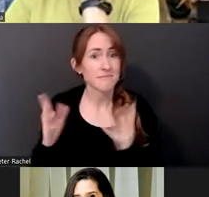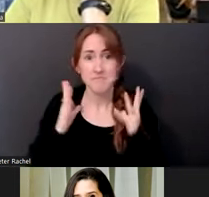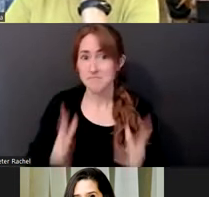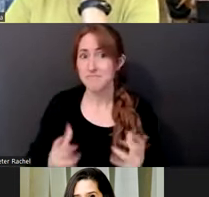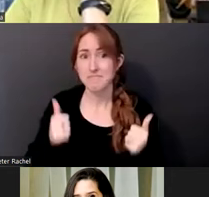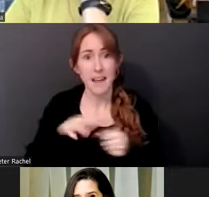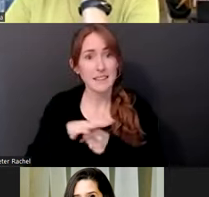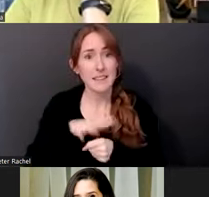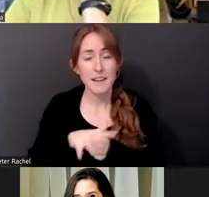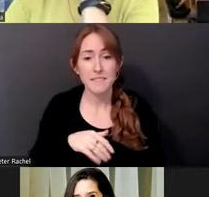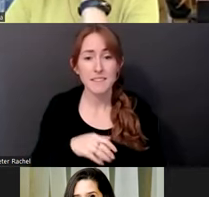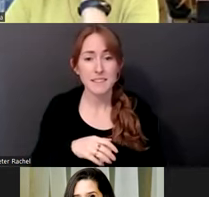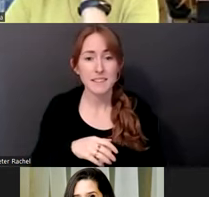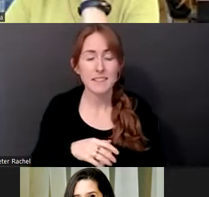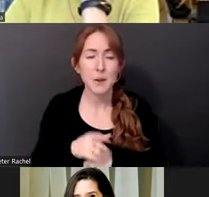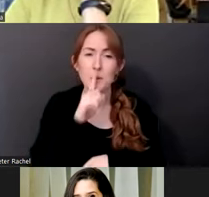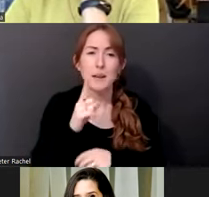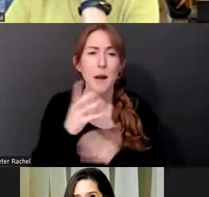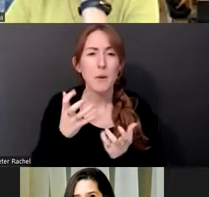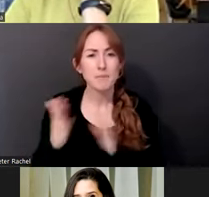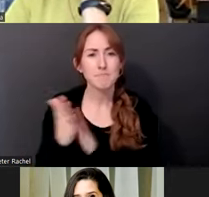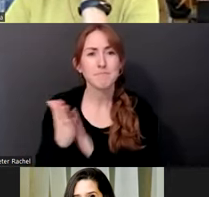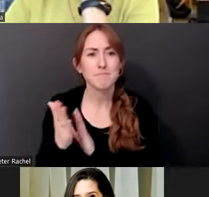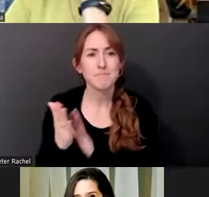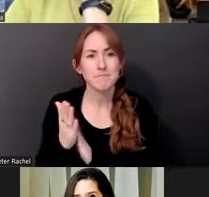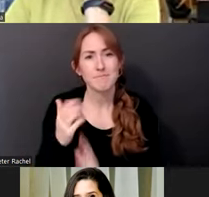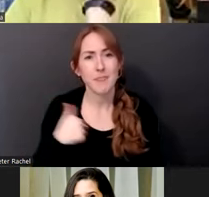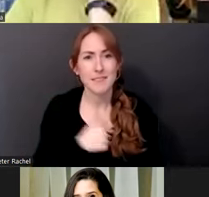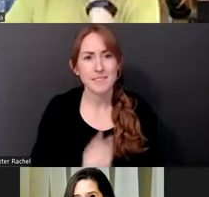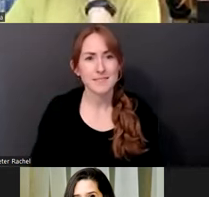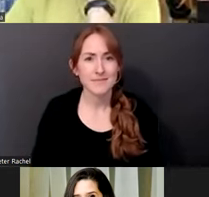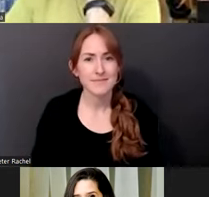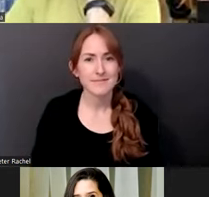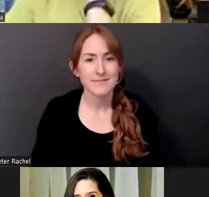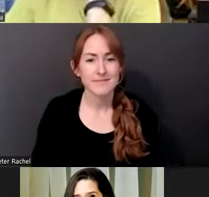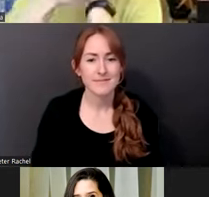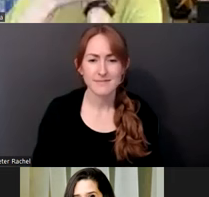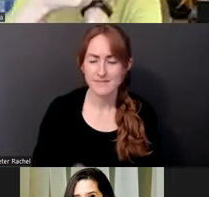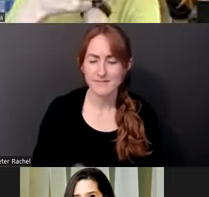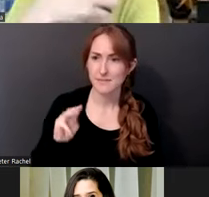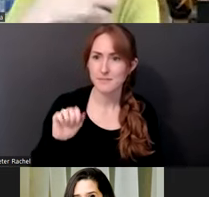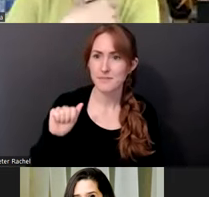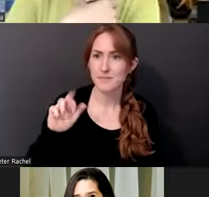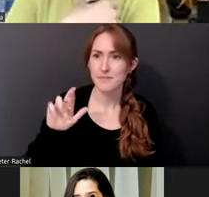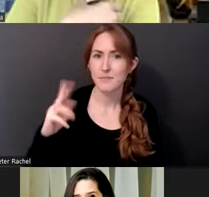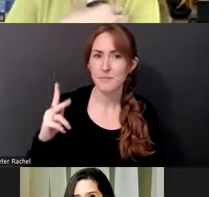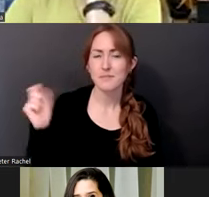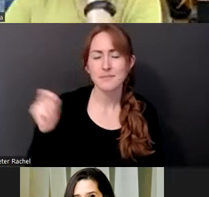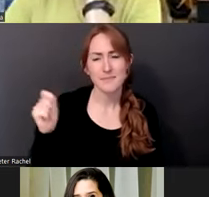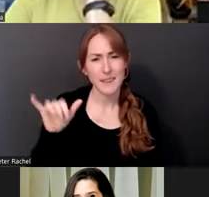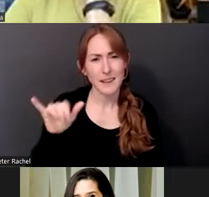So, you know, shout out to, to us, I guess. Yeah. That's awesome. Thank you for that beautiful reminder. Right.